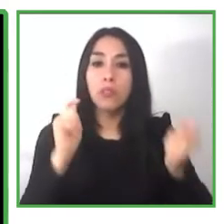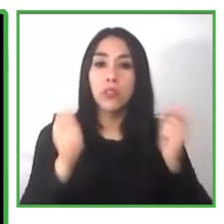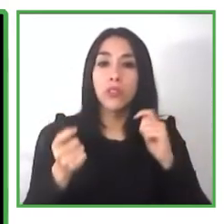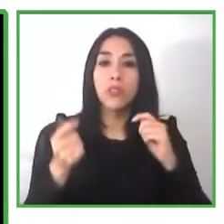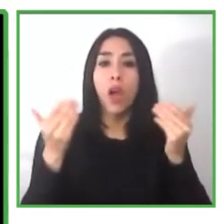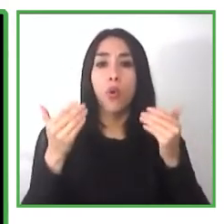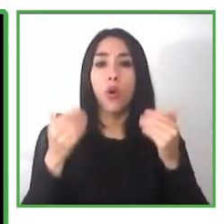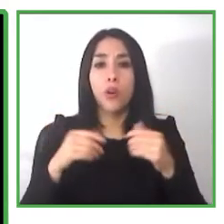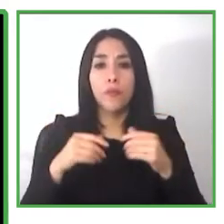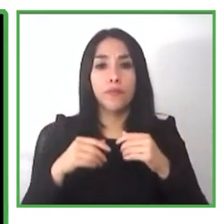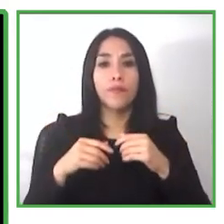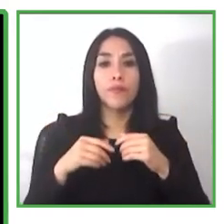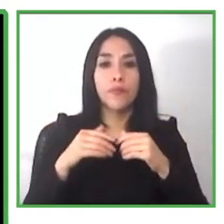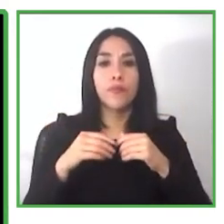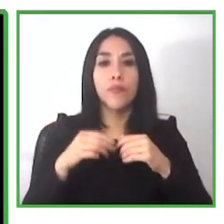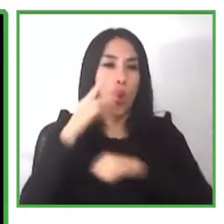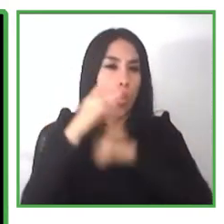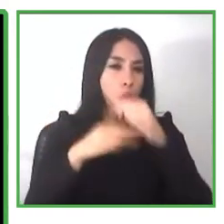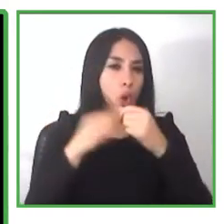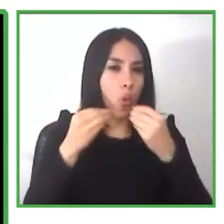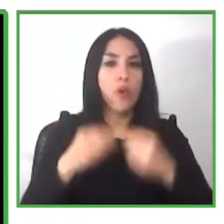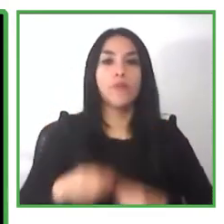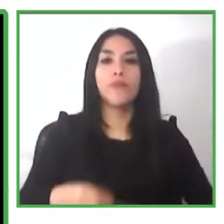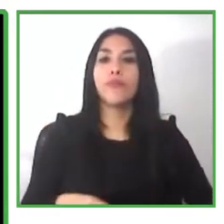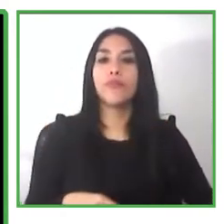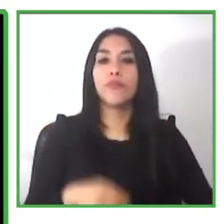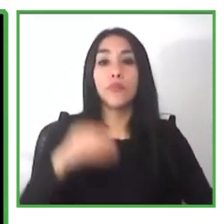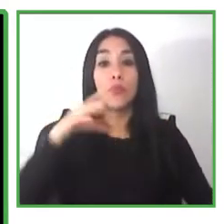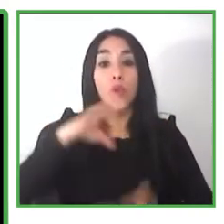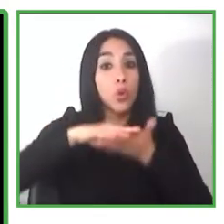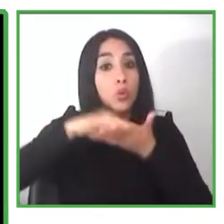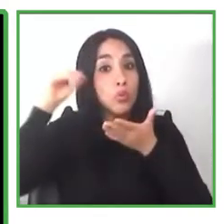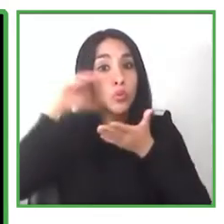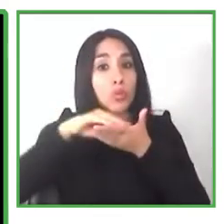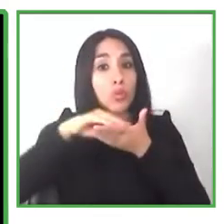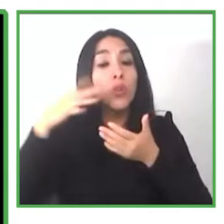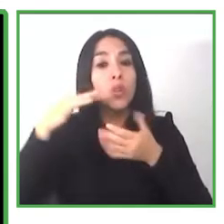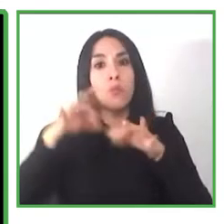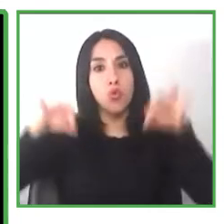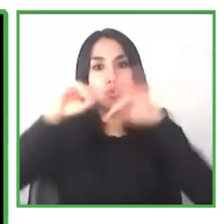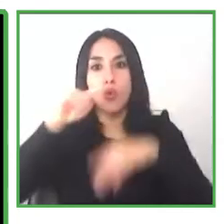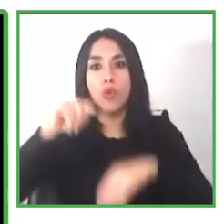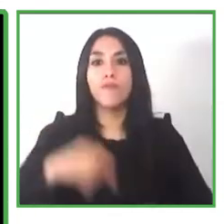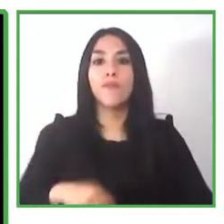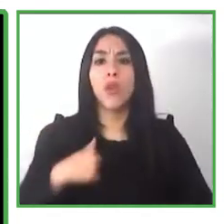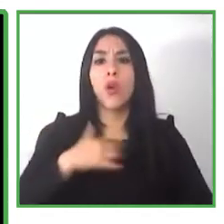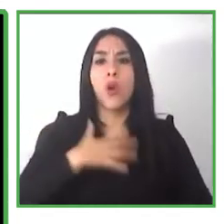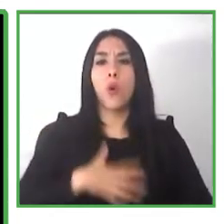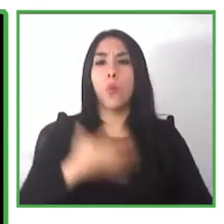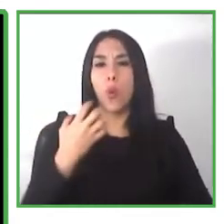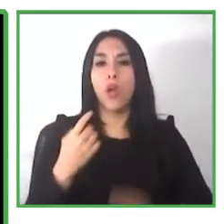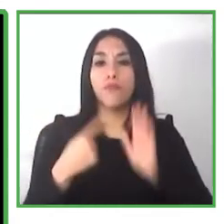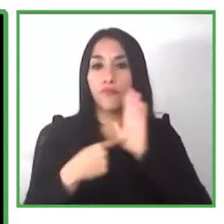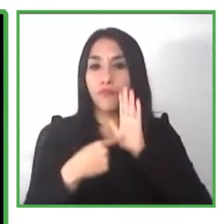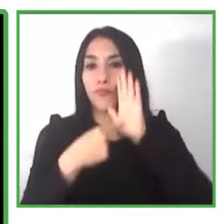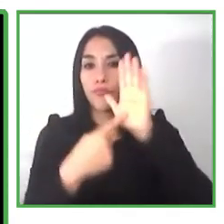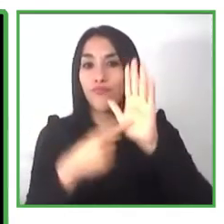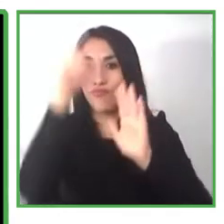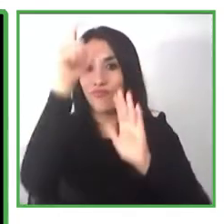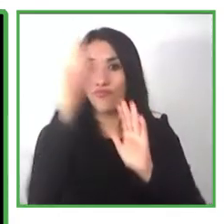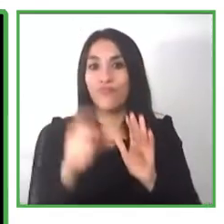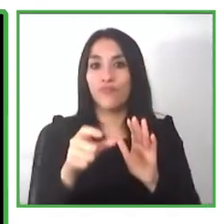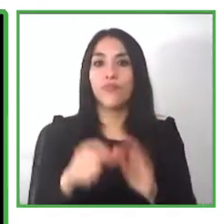with different abilities they want to have more say in how the program is run and delivered and they actively want to campaign